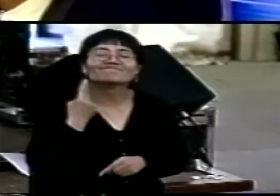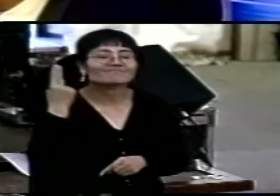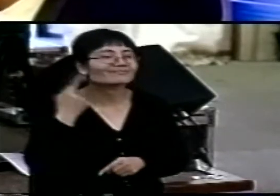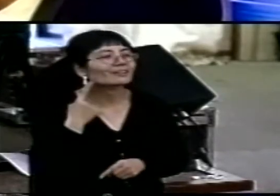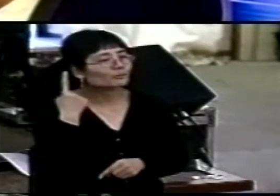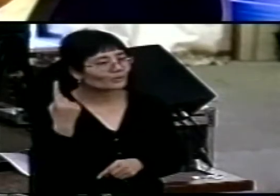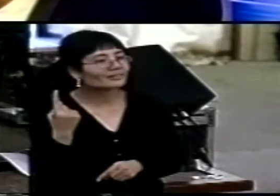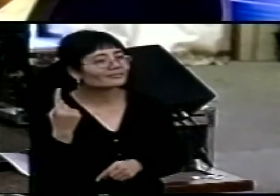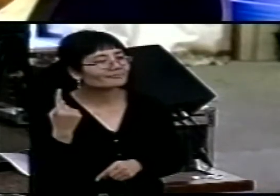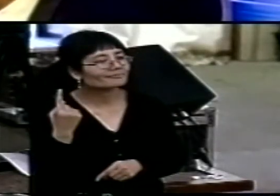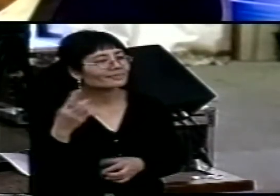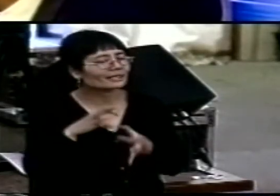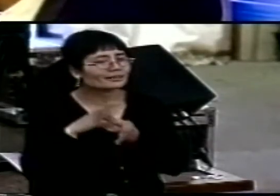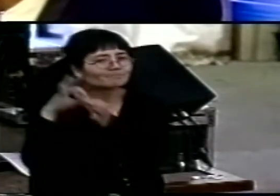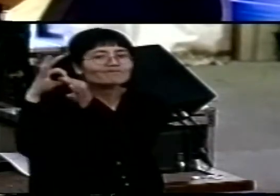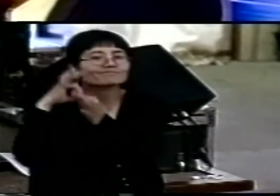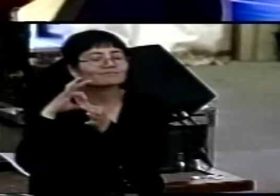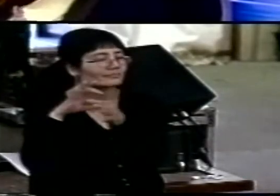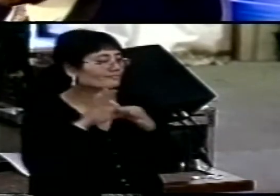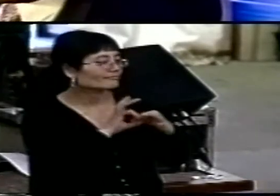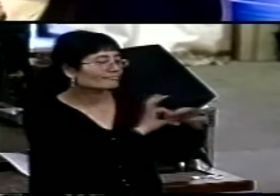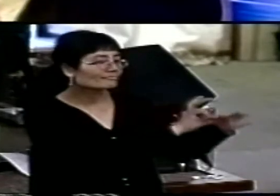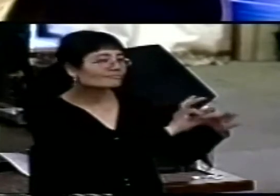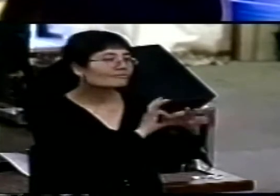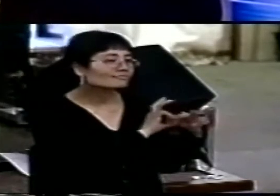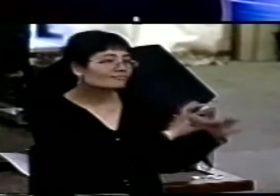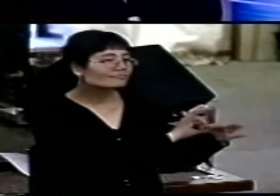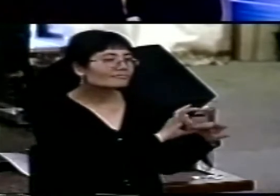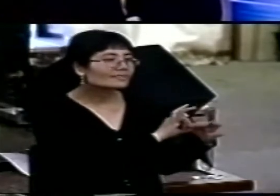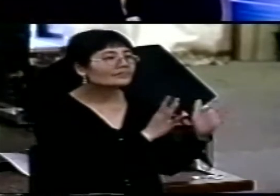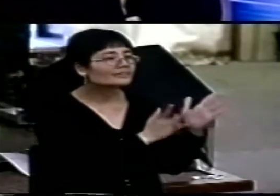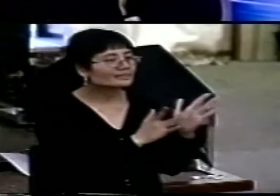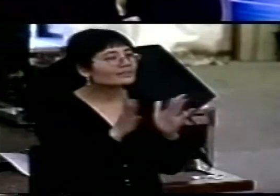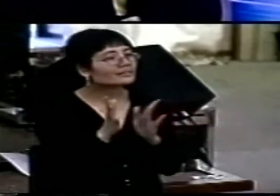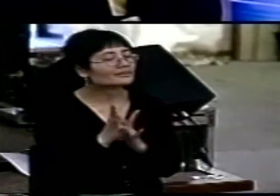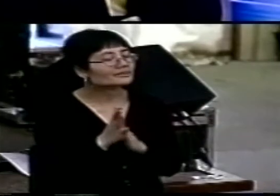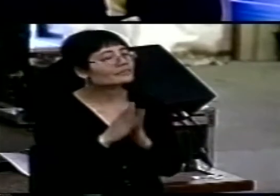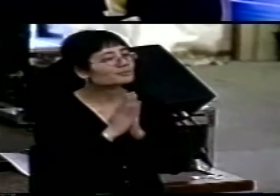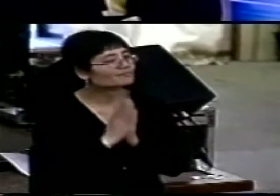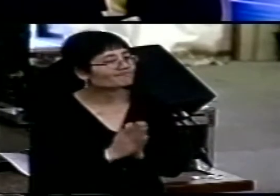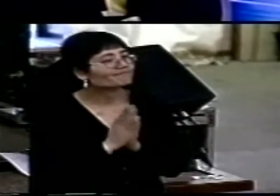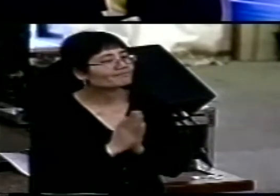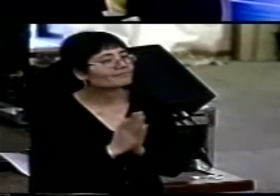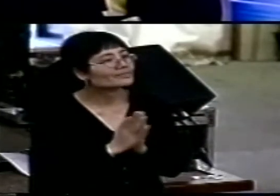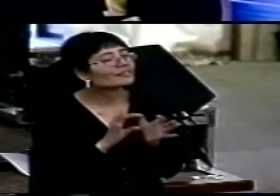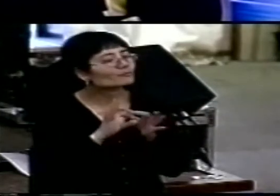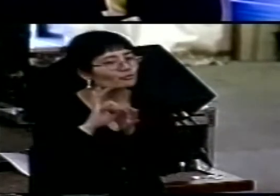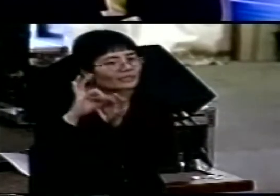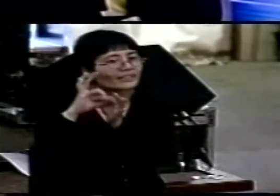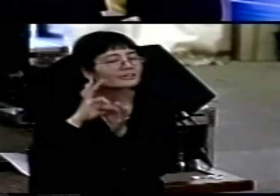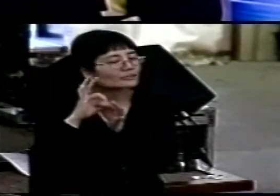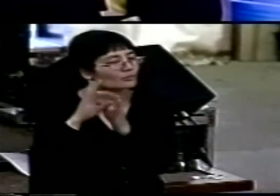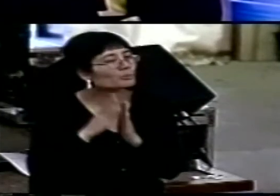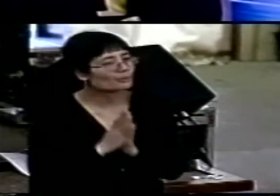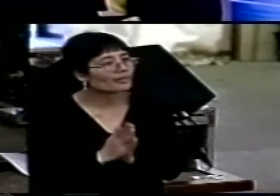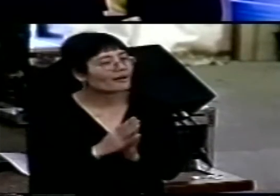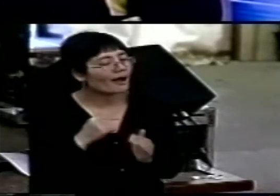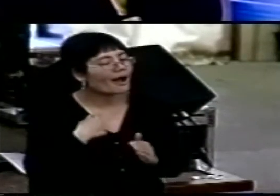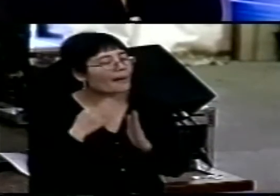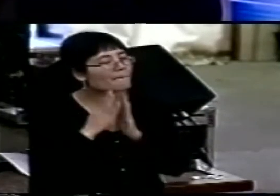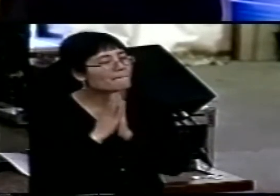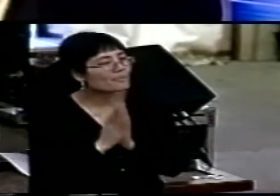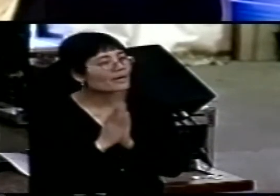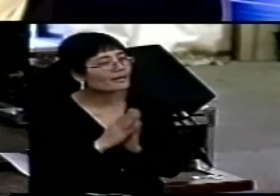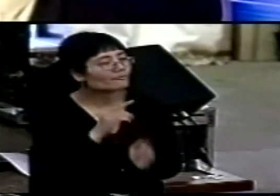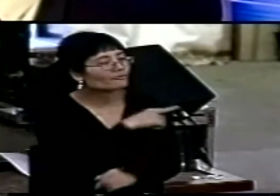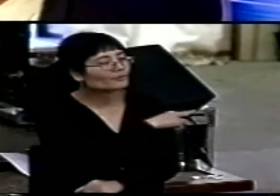incredibly relational. Jesus prays a prayer here which is a relational prayer. I pray for those who